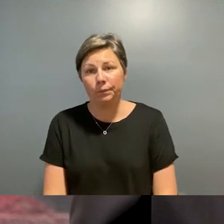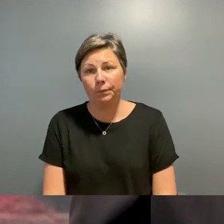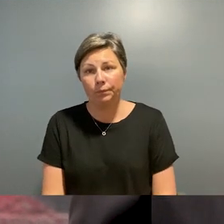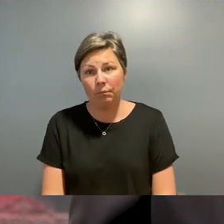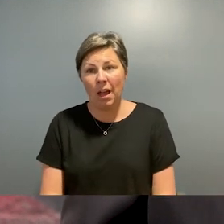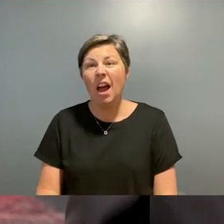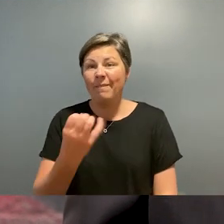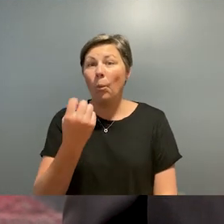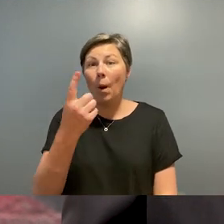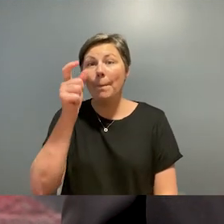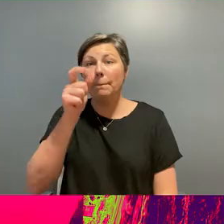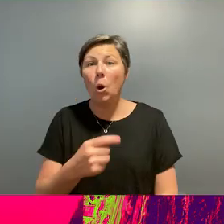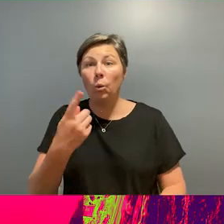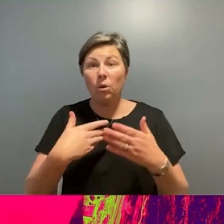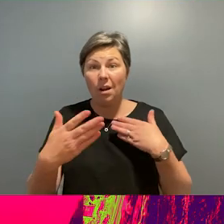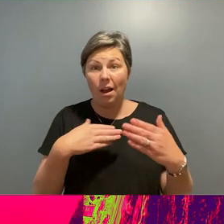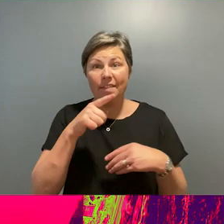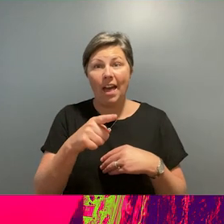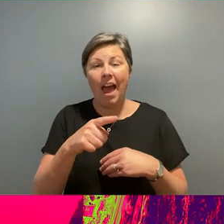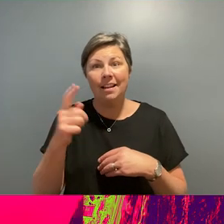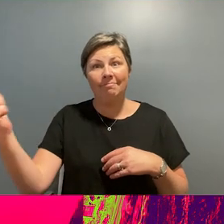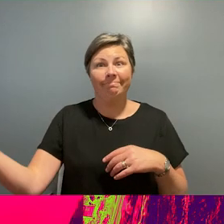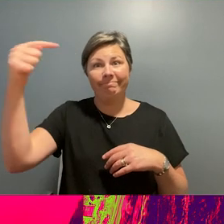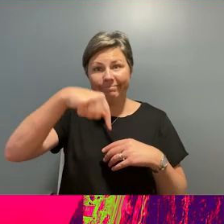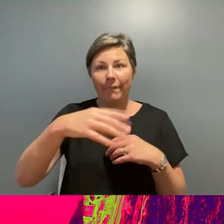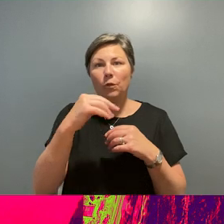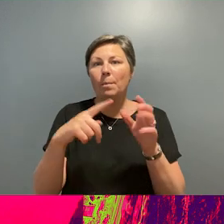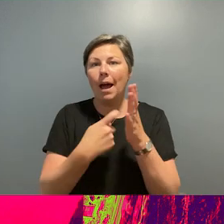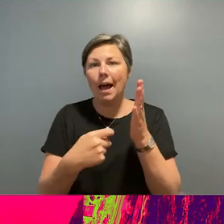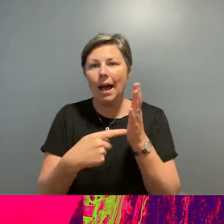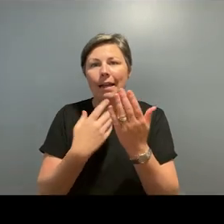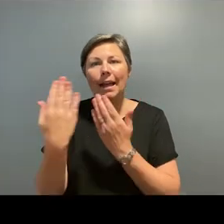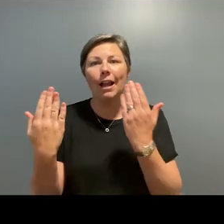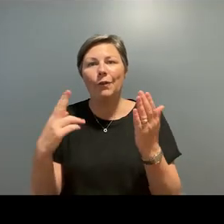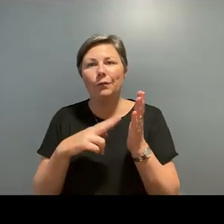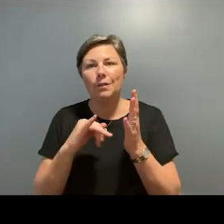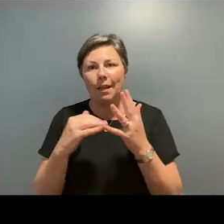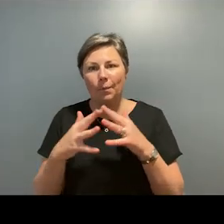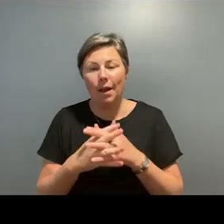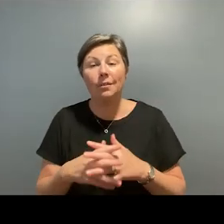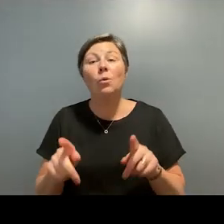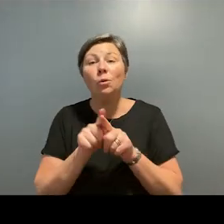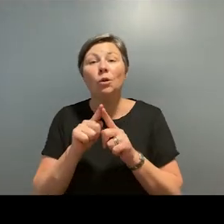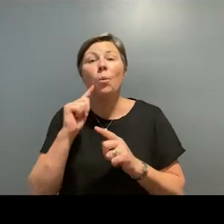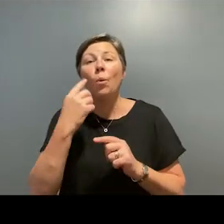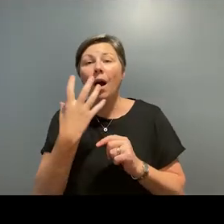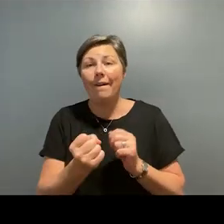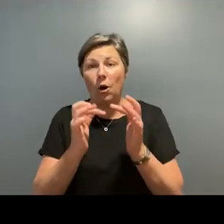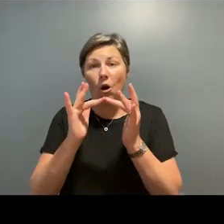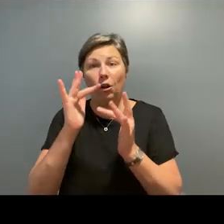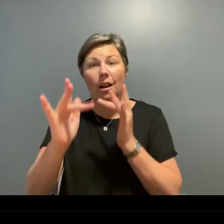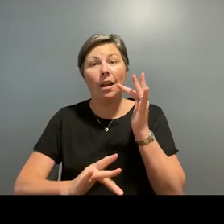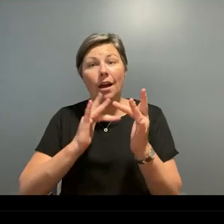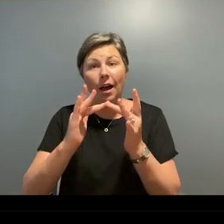art gallery of new south wales at an exhibition at rmit gallery which will be presented online explores the impact of machines